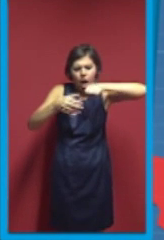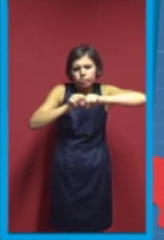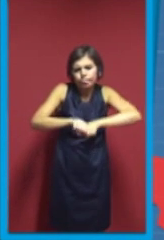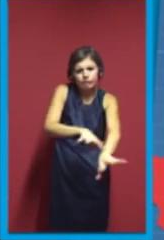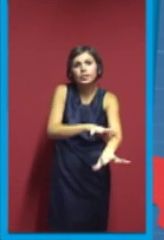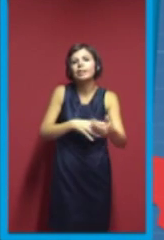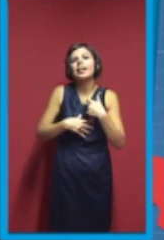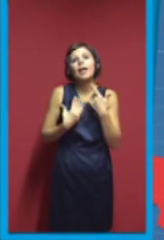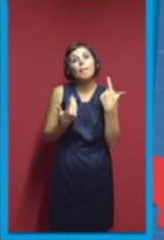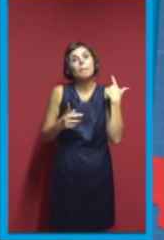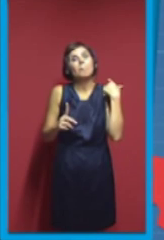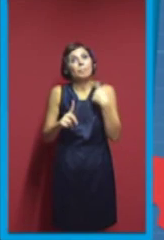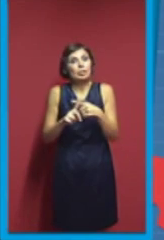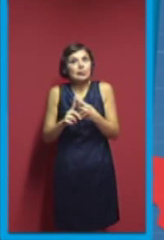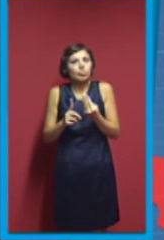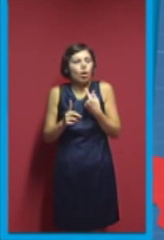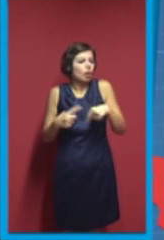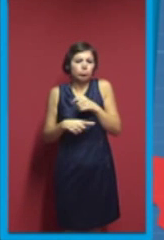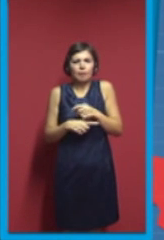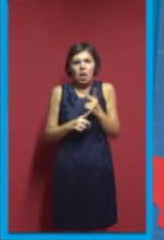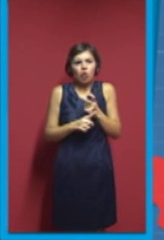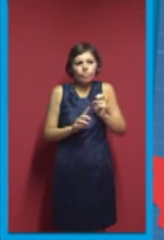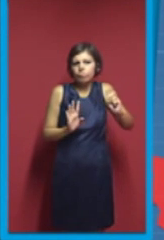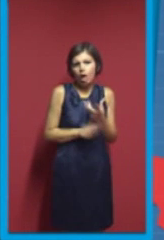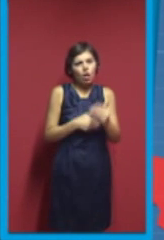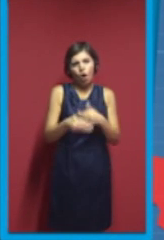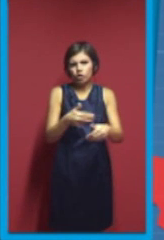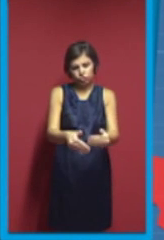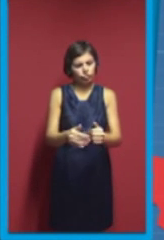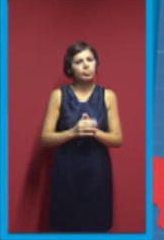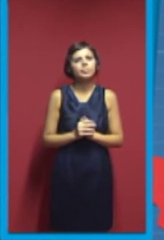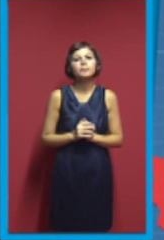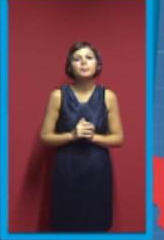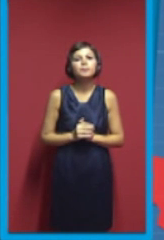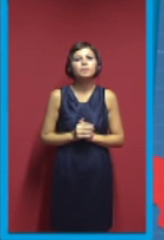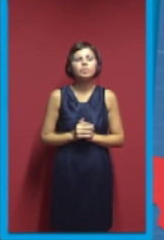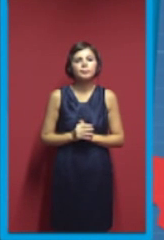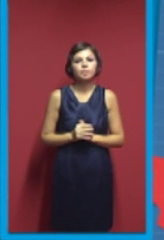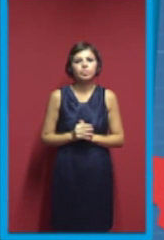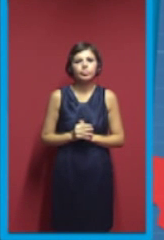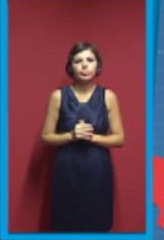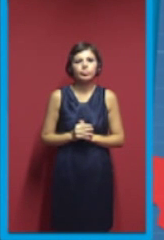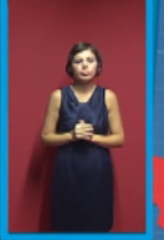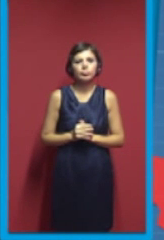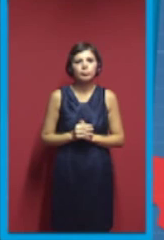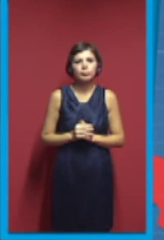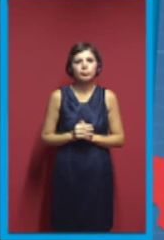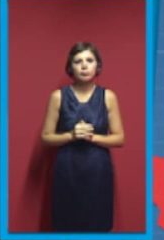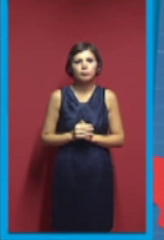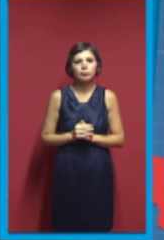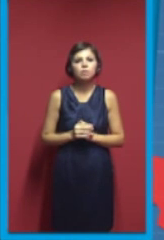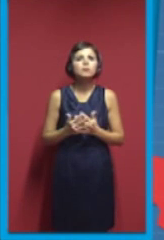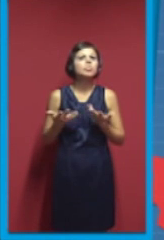comes, we can adapt all the designs in a few days, and have them online, and